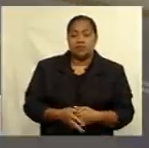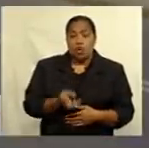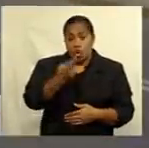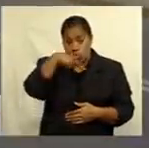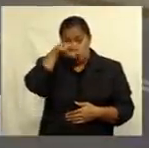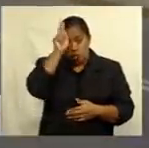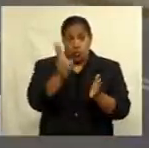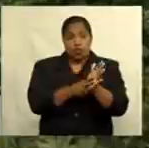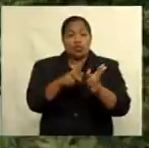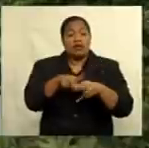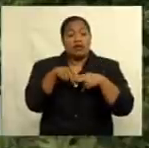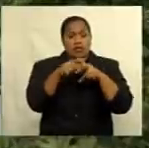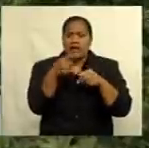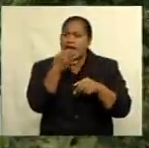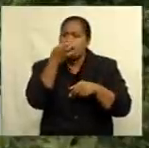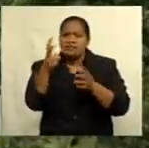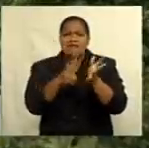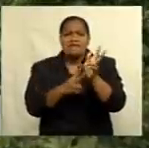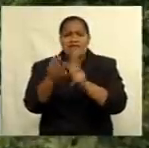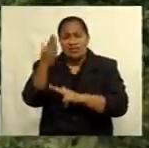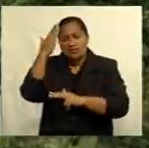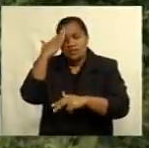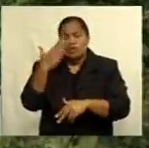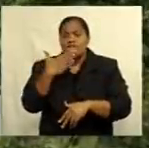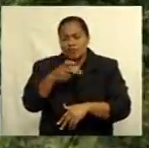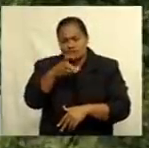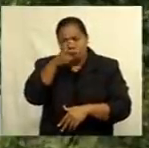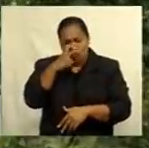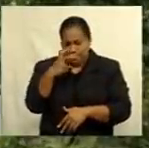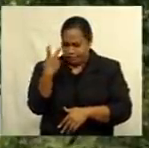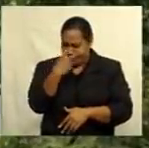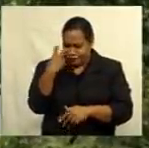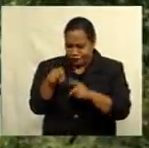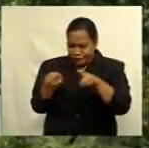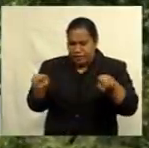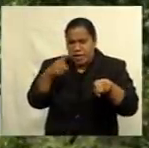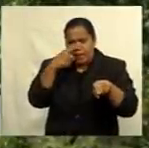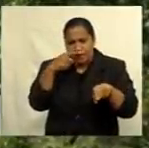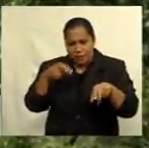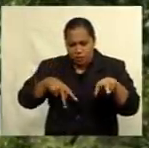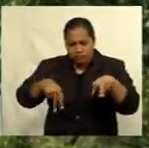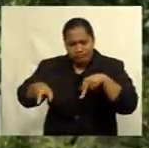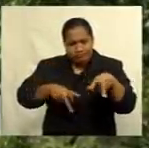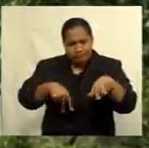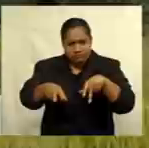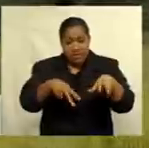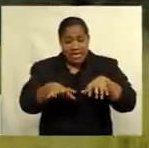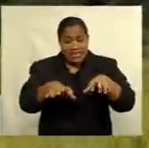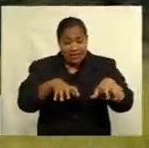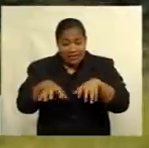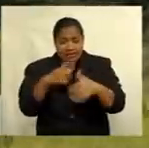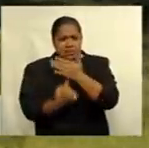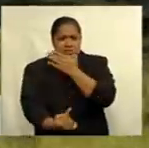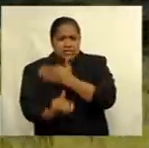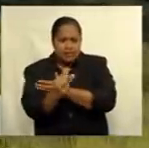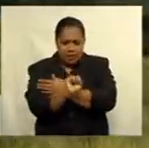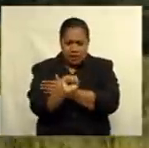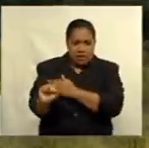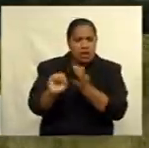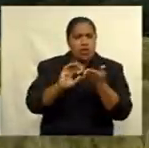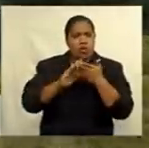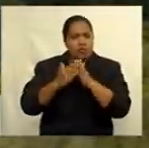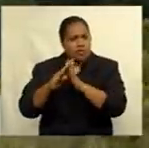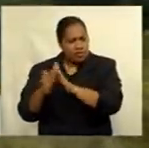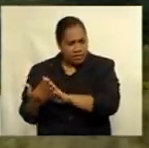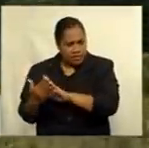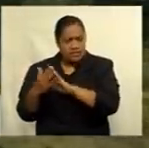is urging village heads to strictly monitor the movement of people and activities being undertaken in the communities. For our